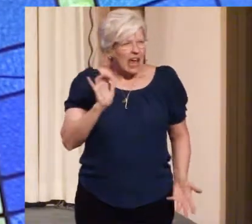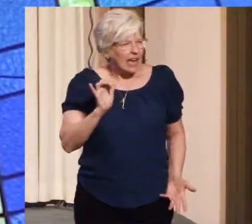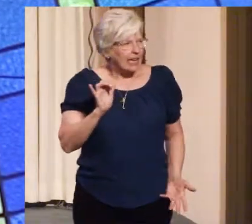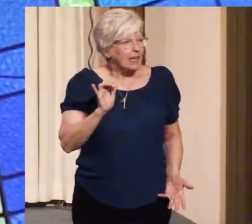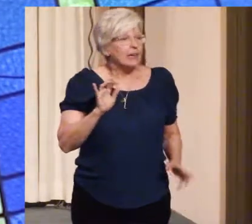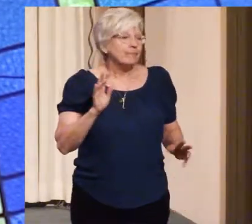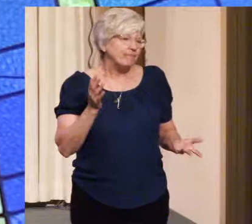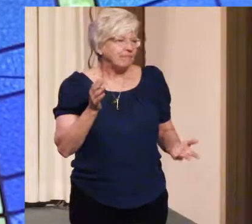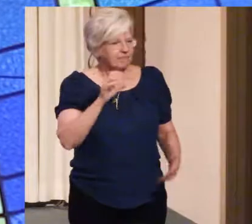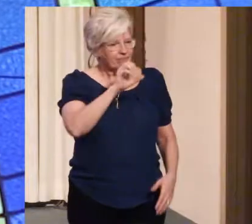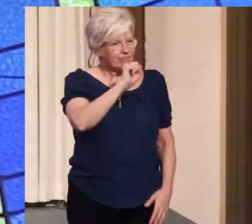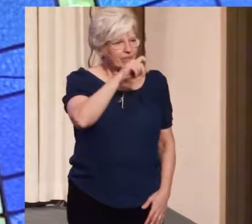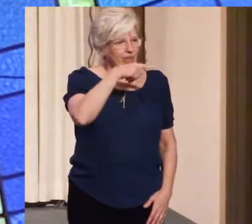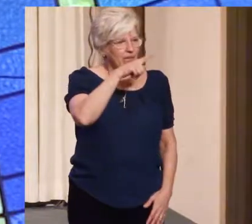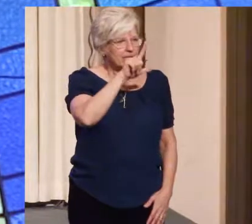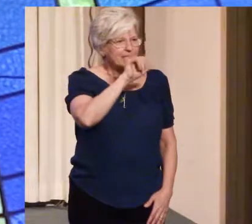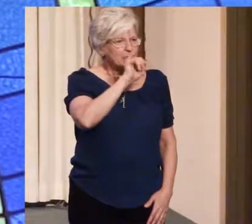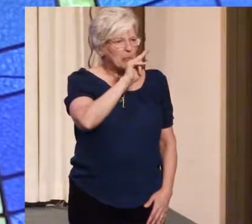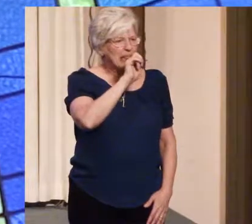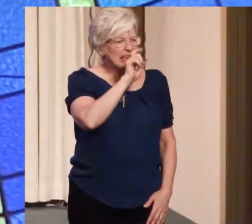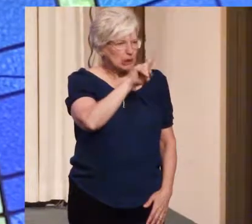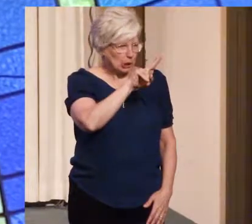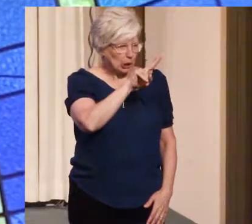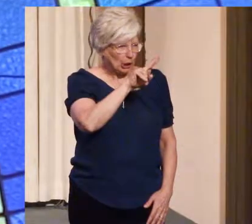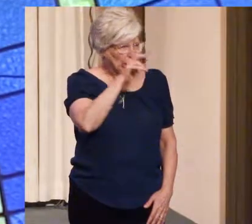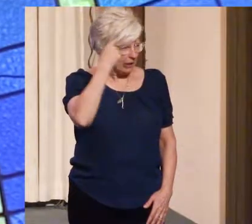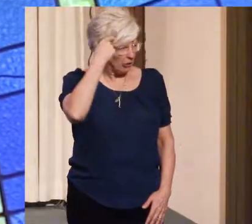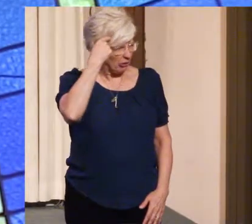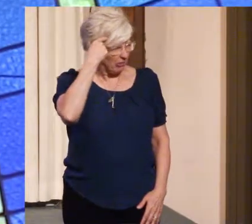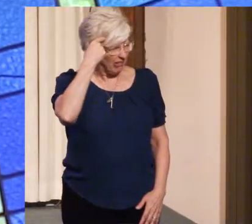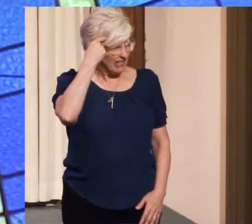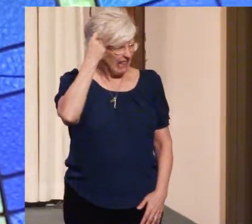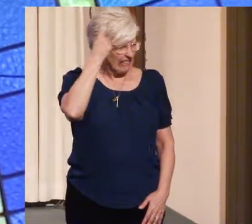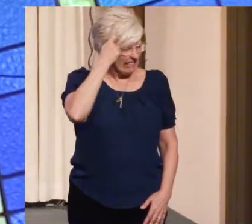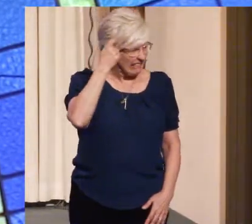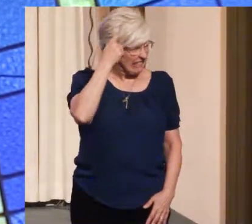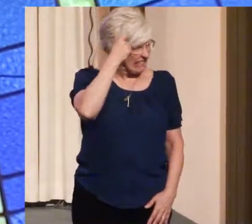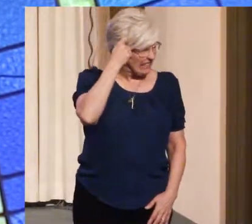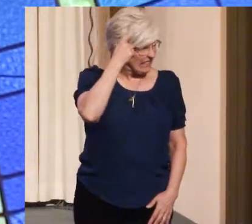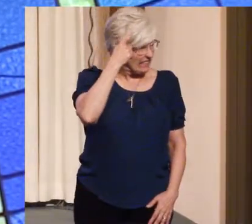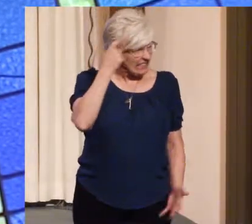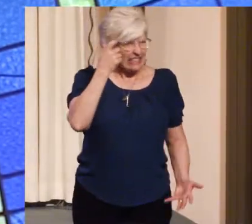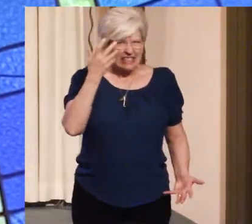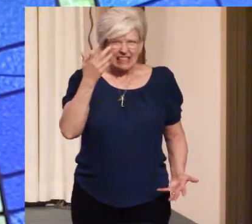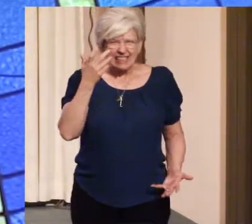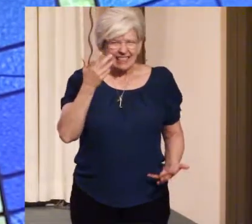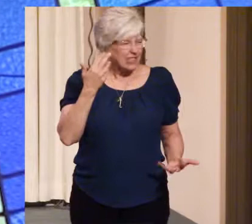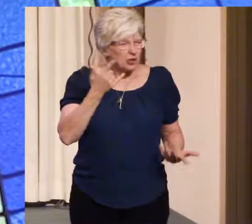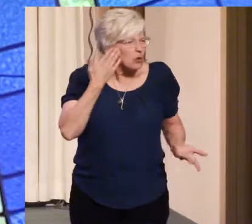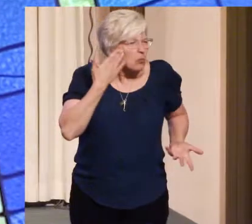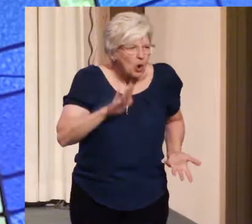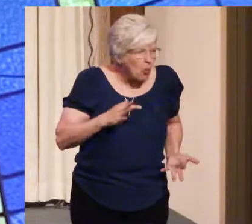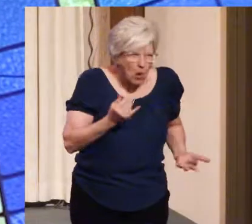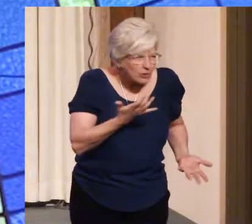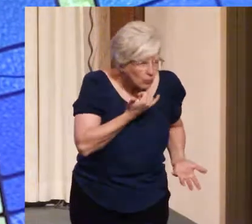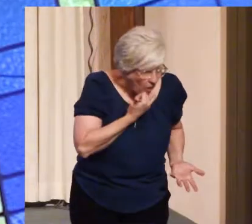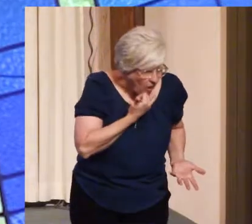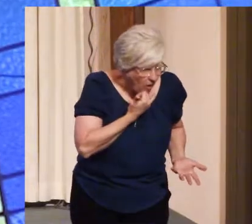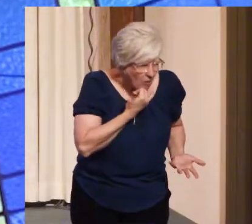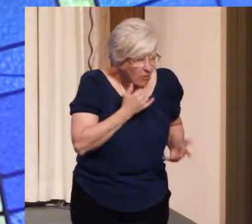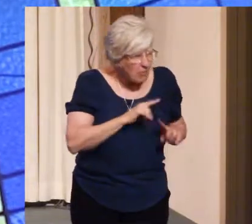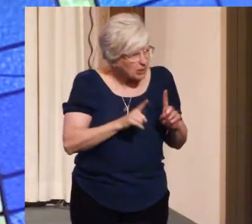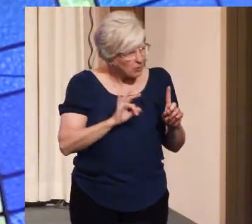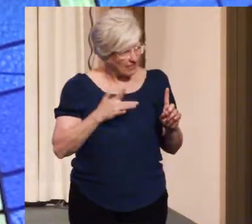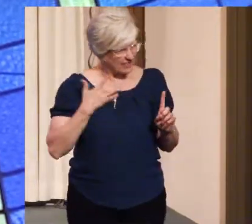in your consciousness, something that just wouldn't go away. The feeling that somehow